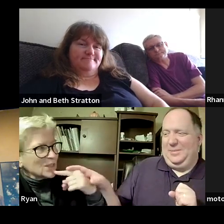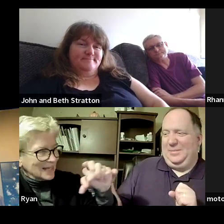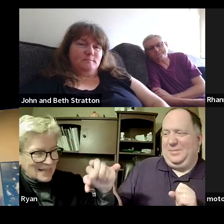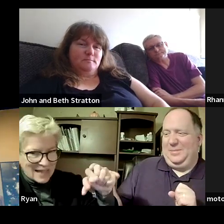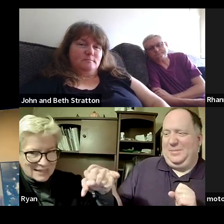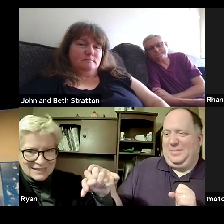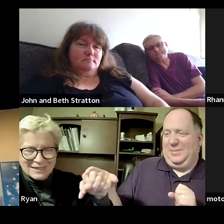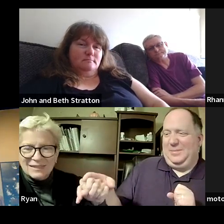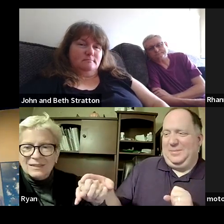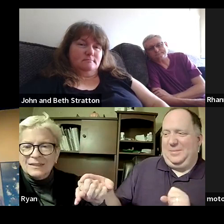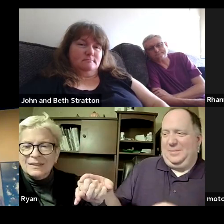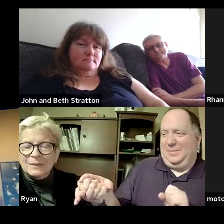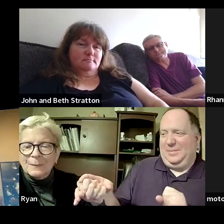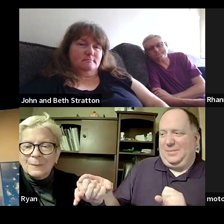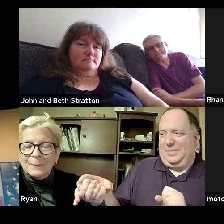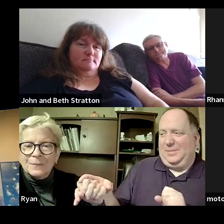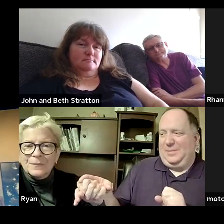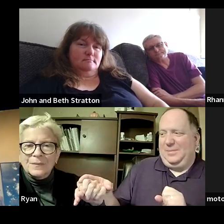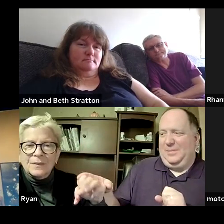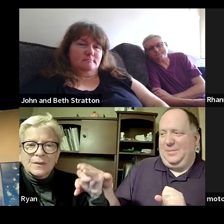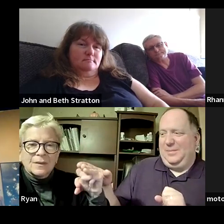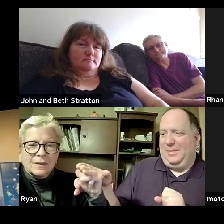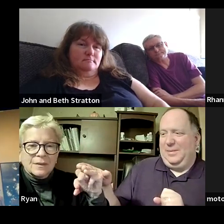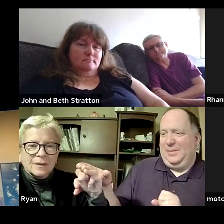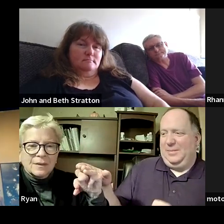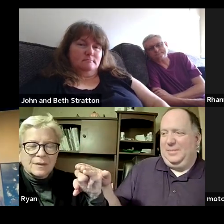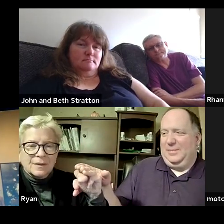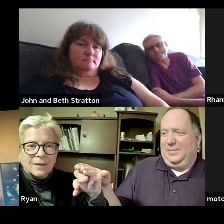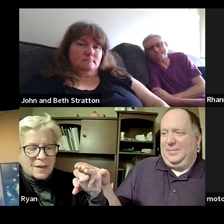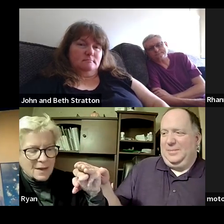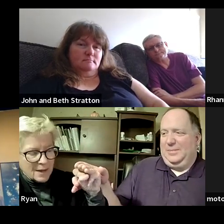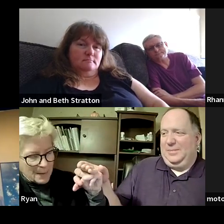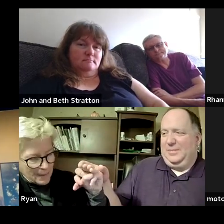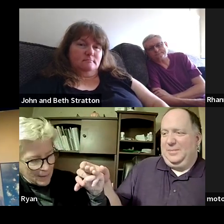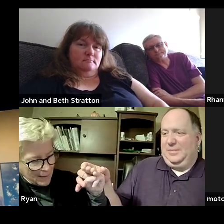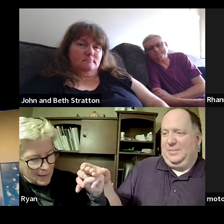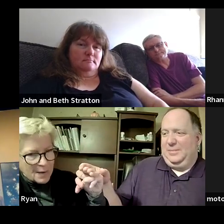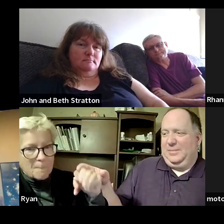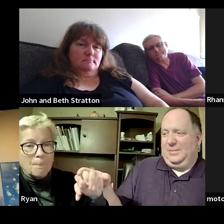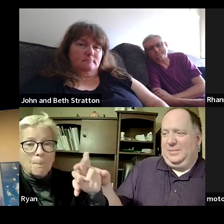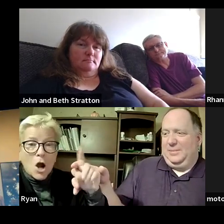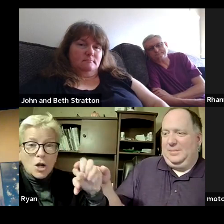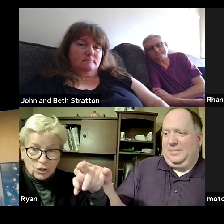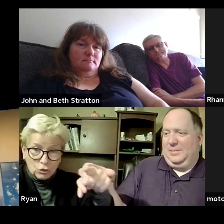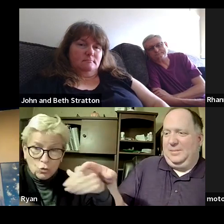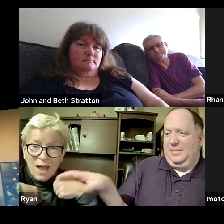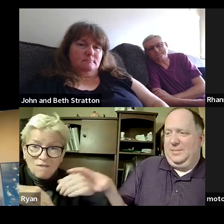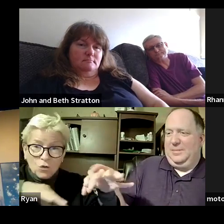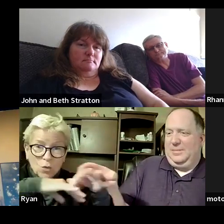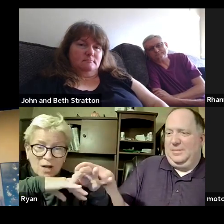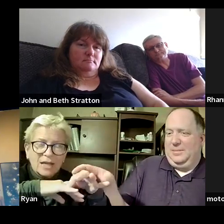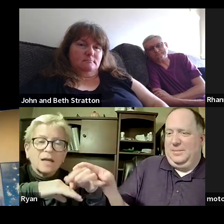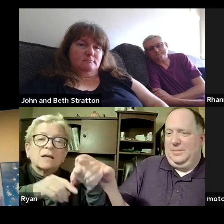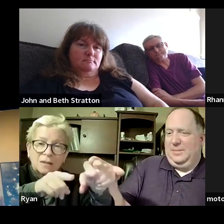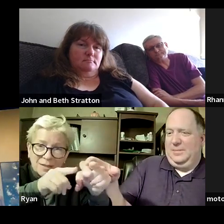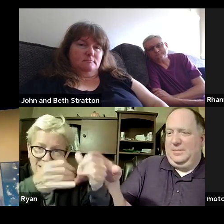um marlin do you have a ring to put on your finger yes okay put the